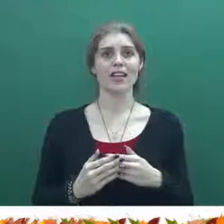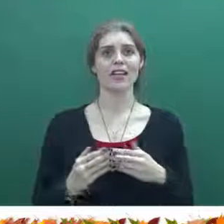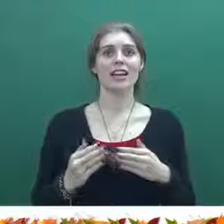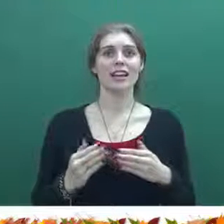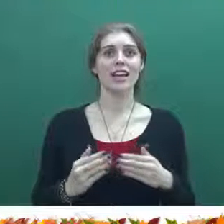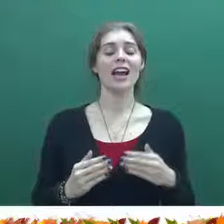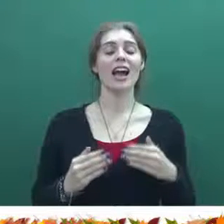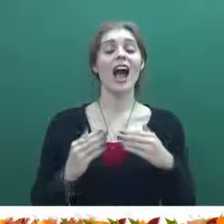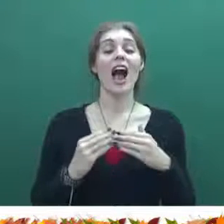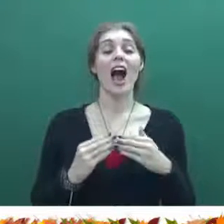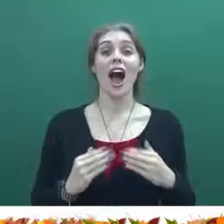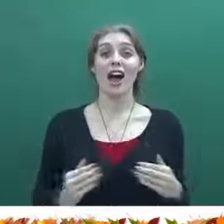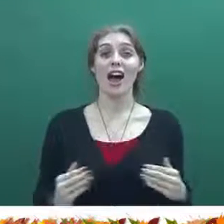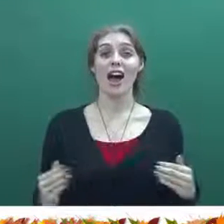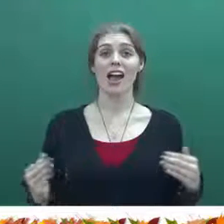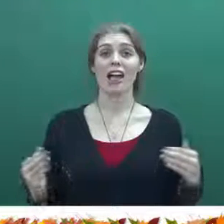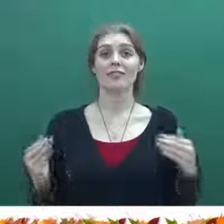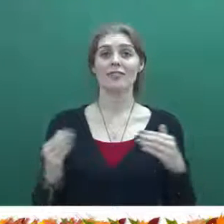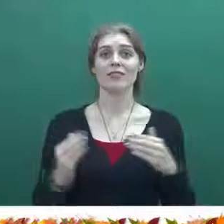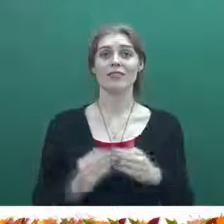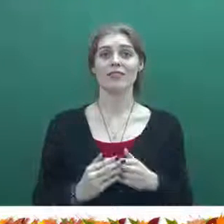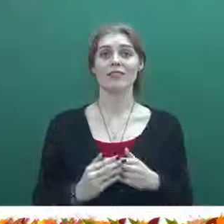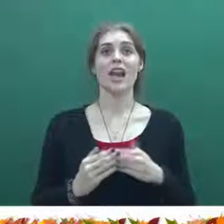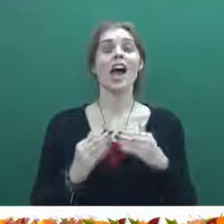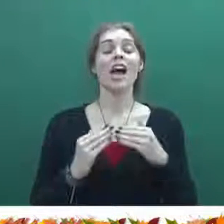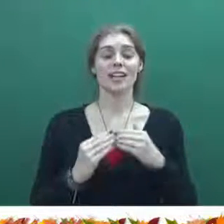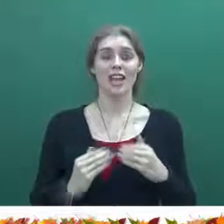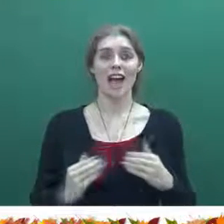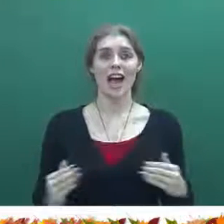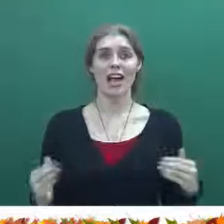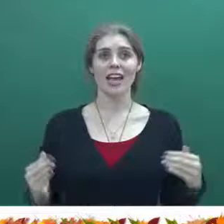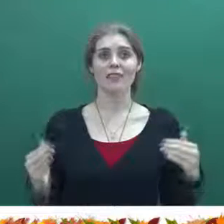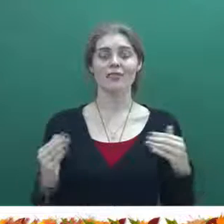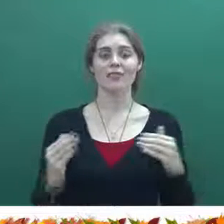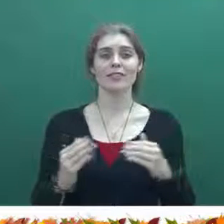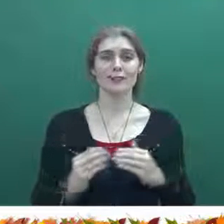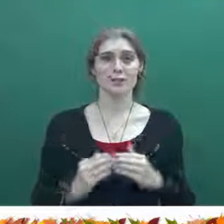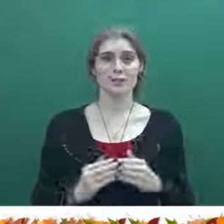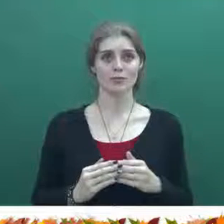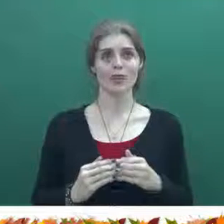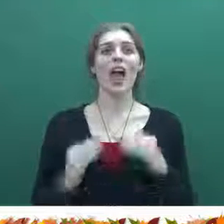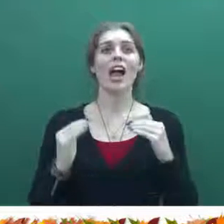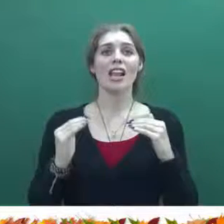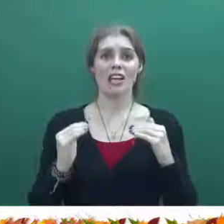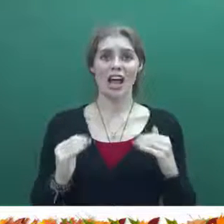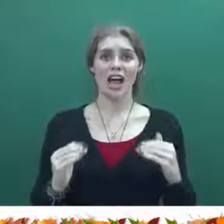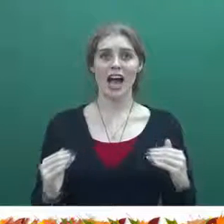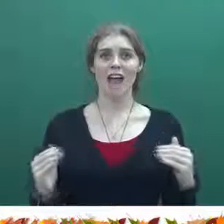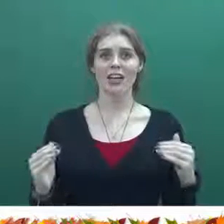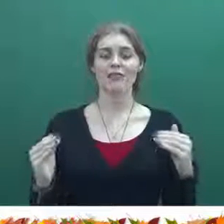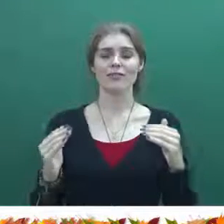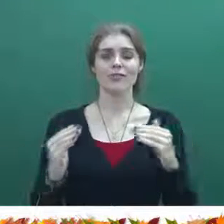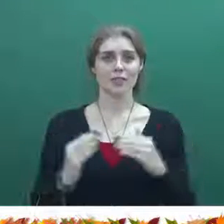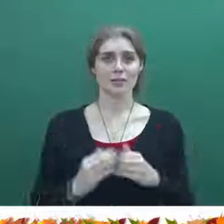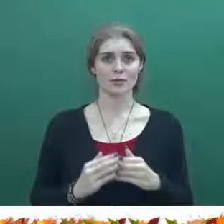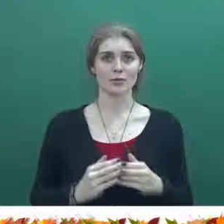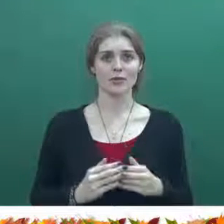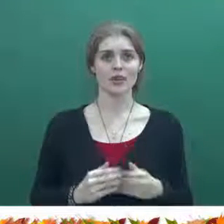knife, knife, knife.